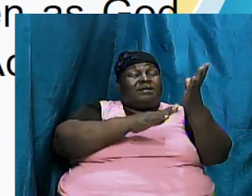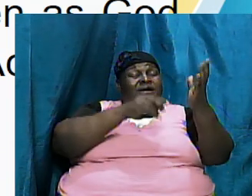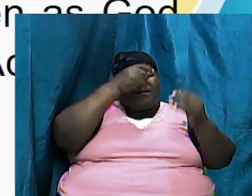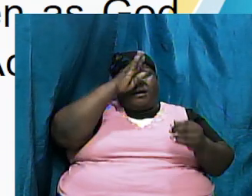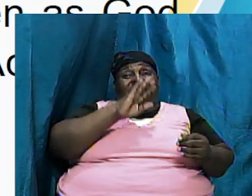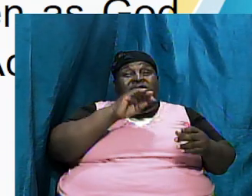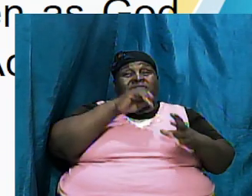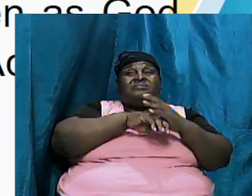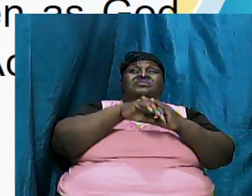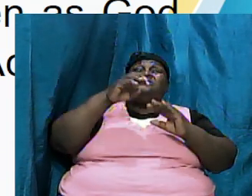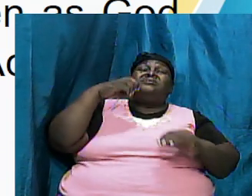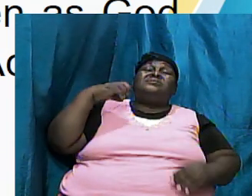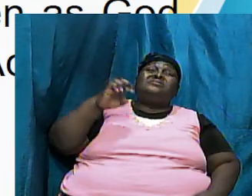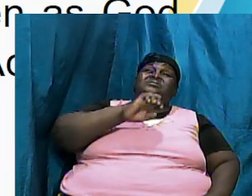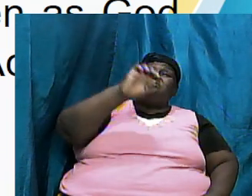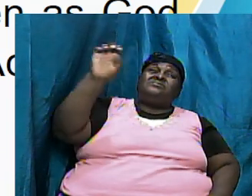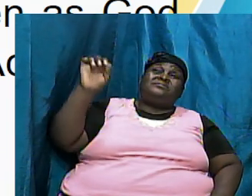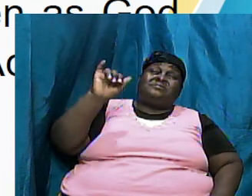and so